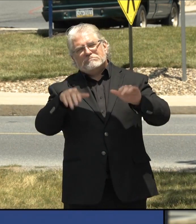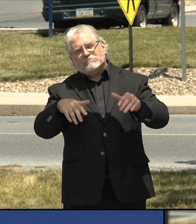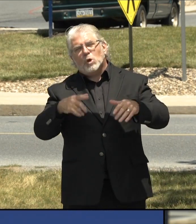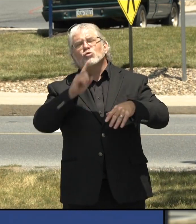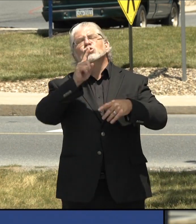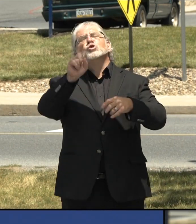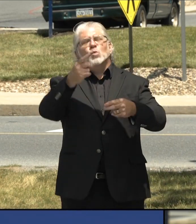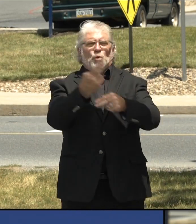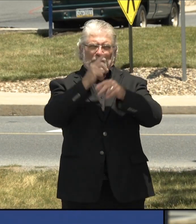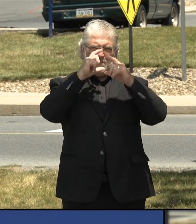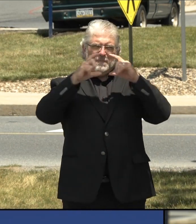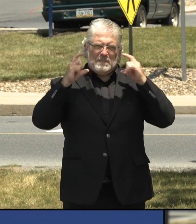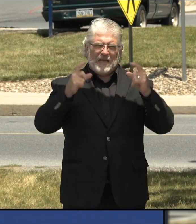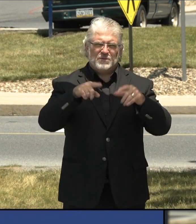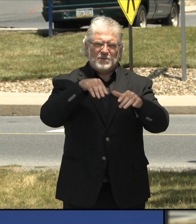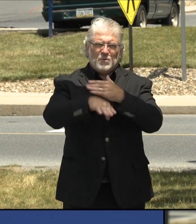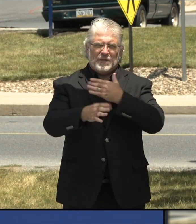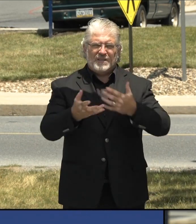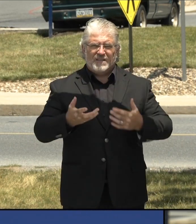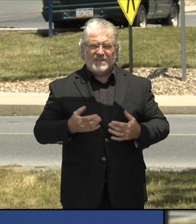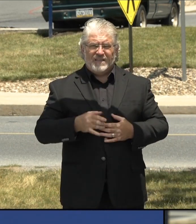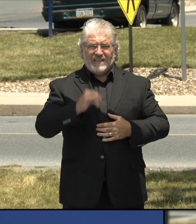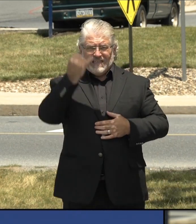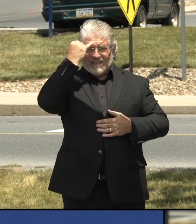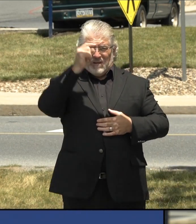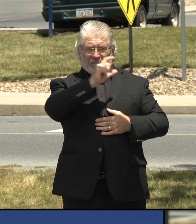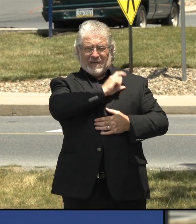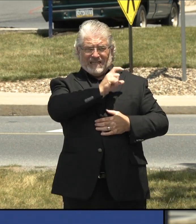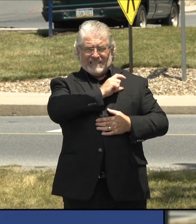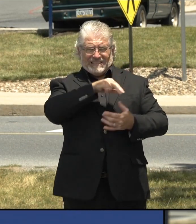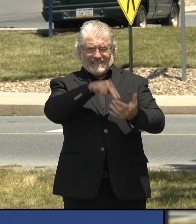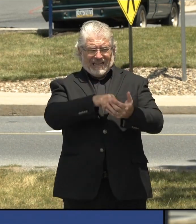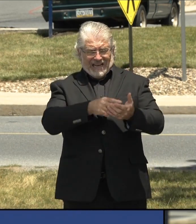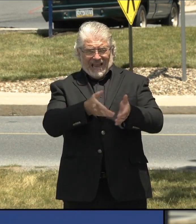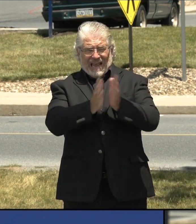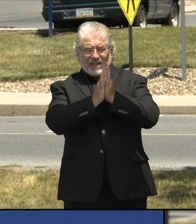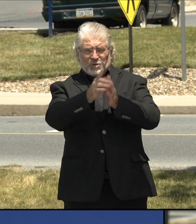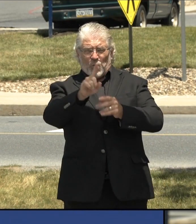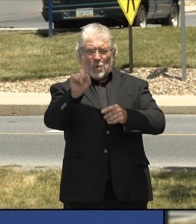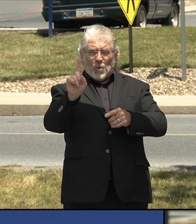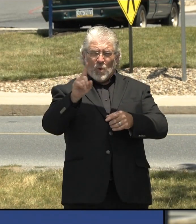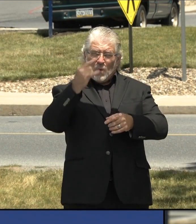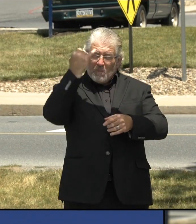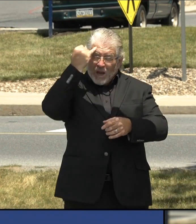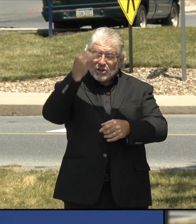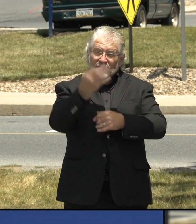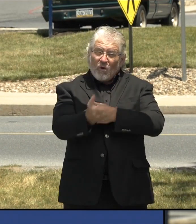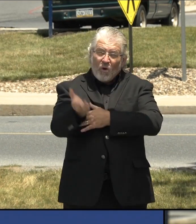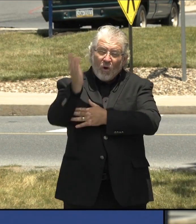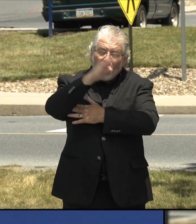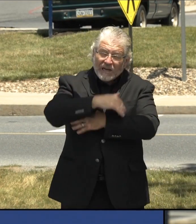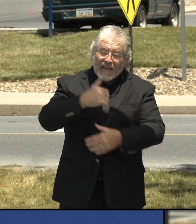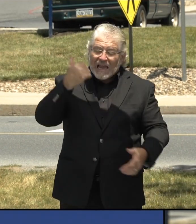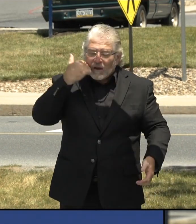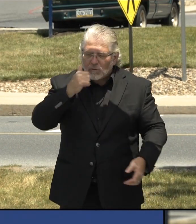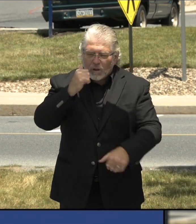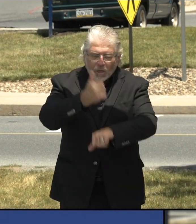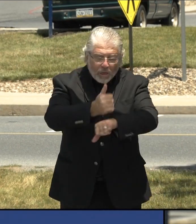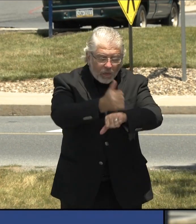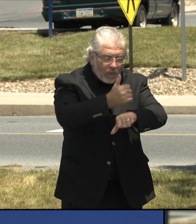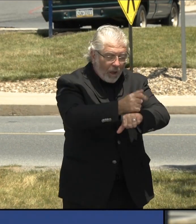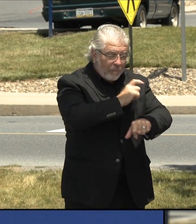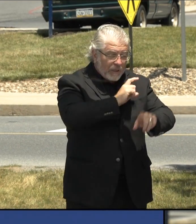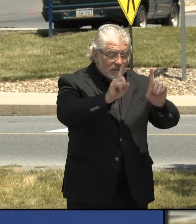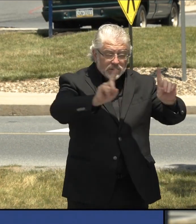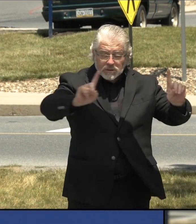Is there going to be a police officer, a local or state police officer at every store for every hour of every day? No. You're going to have to make that